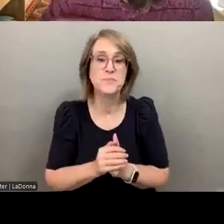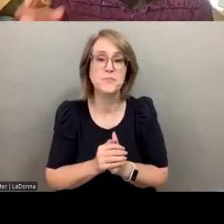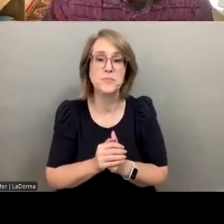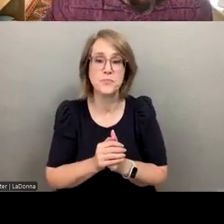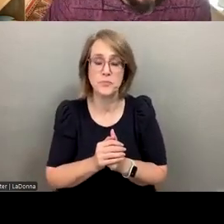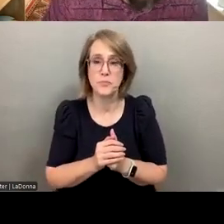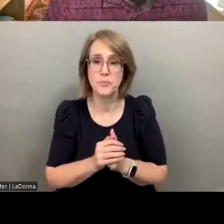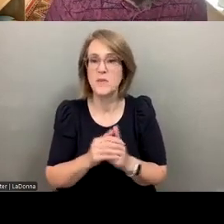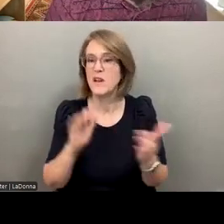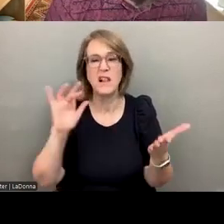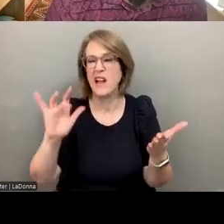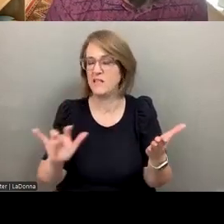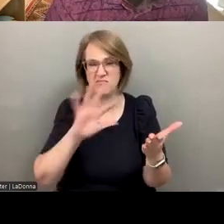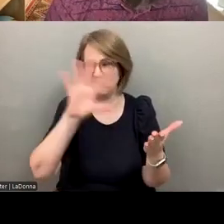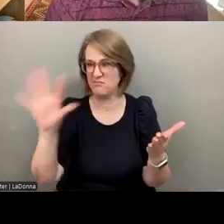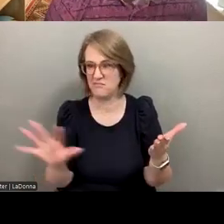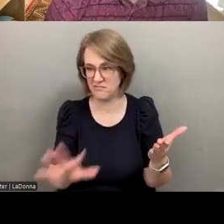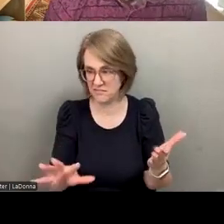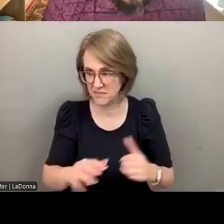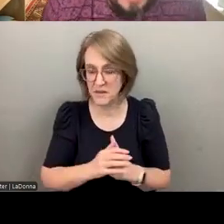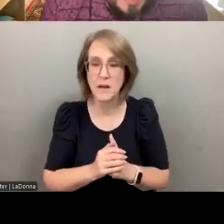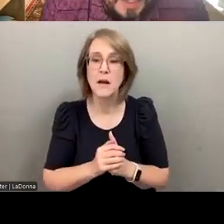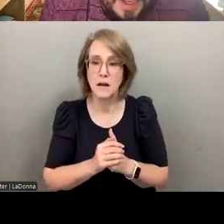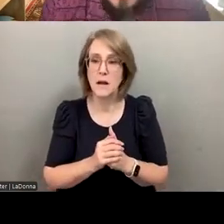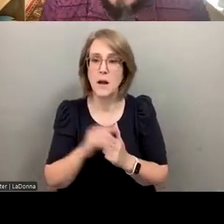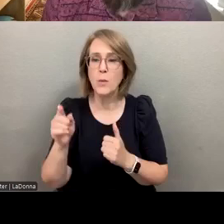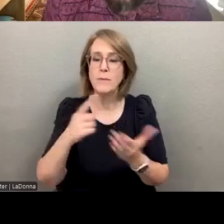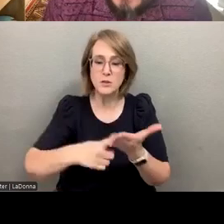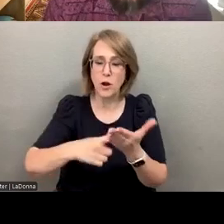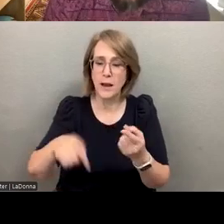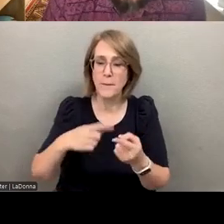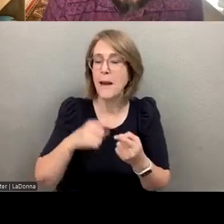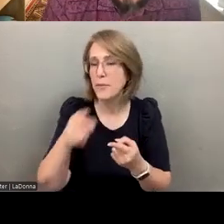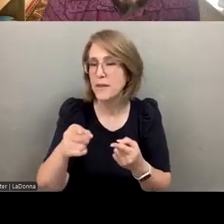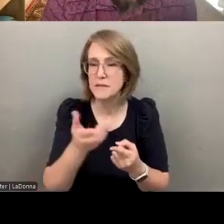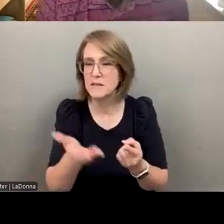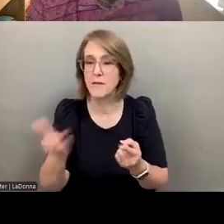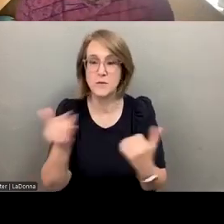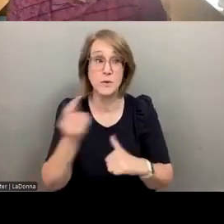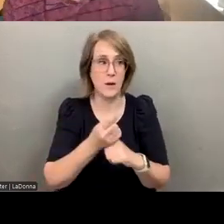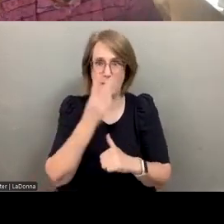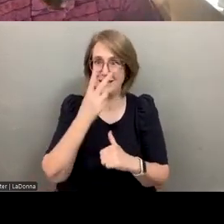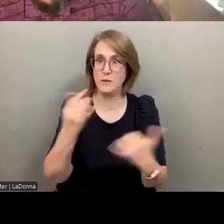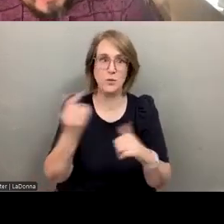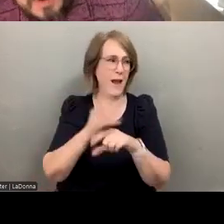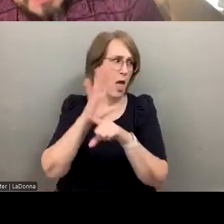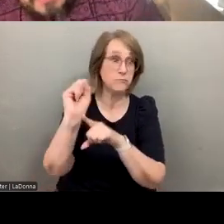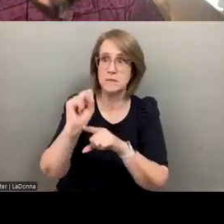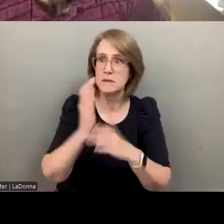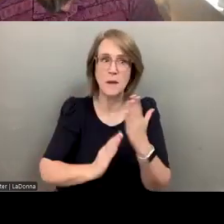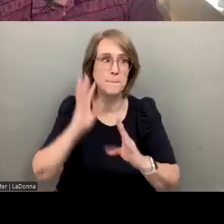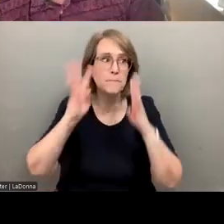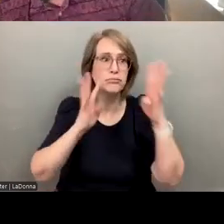So click all the way through this. We've been talking about this stuff today. There have been massive innovations in this area. And some of these innovations